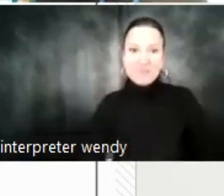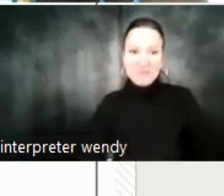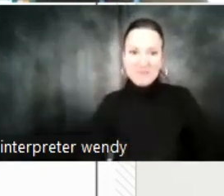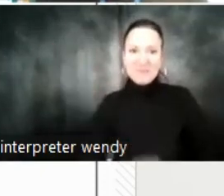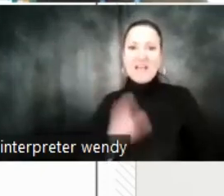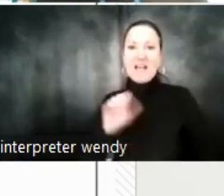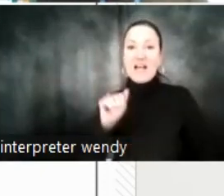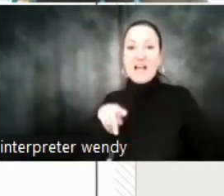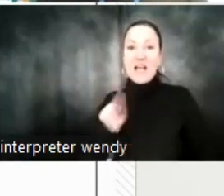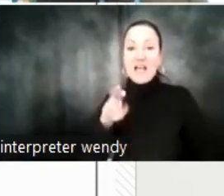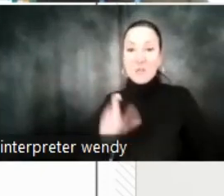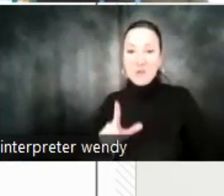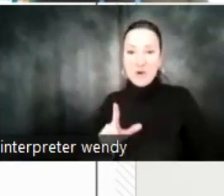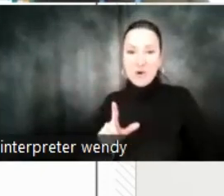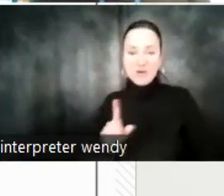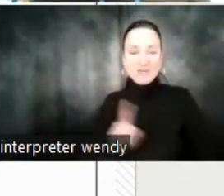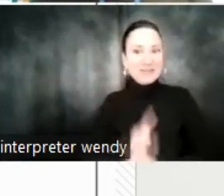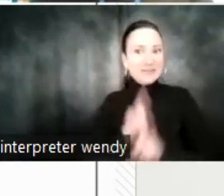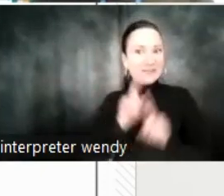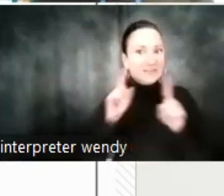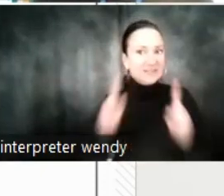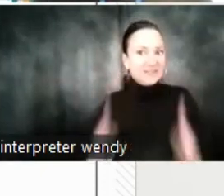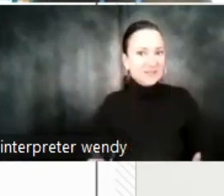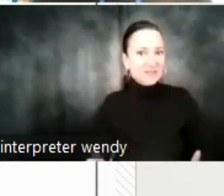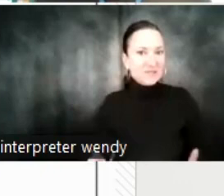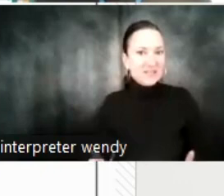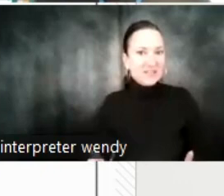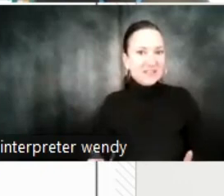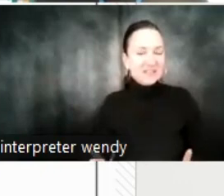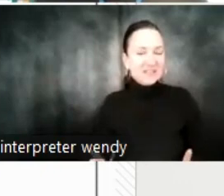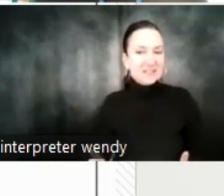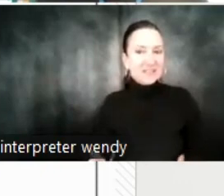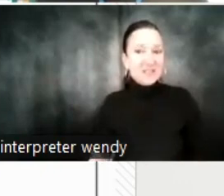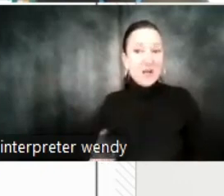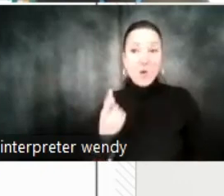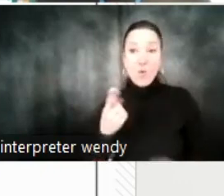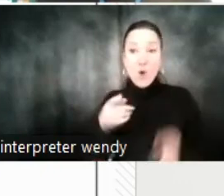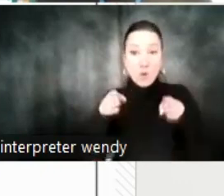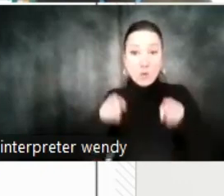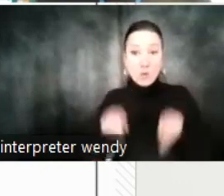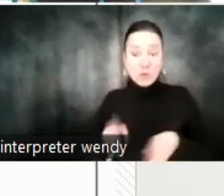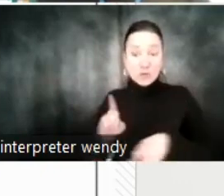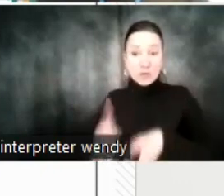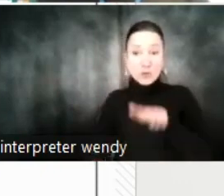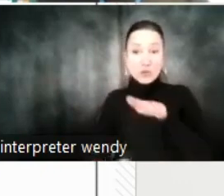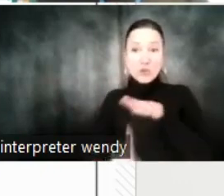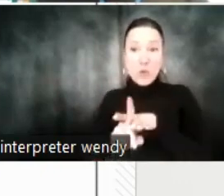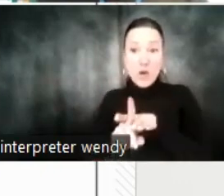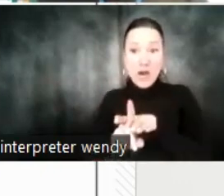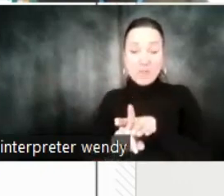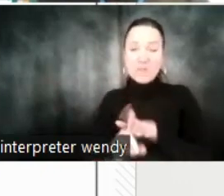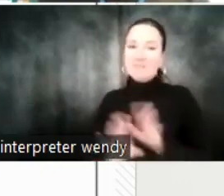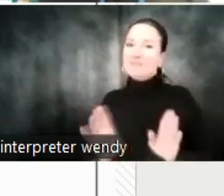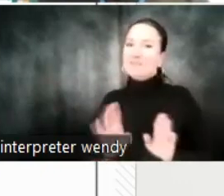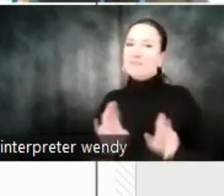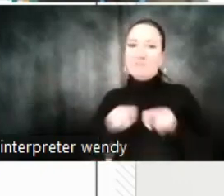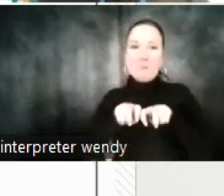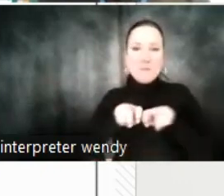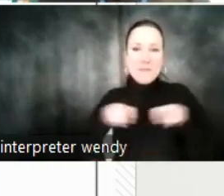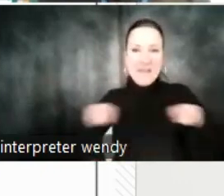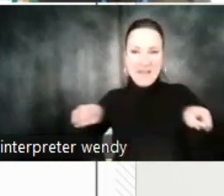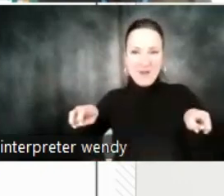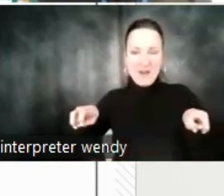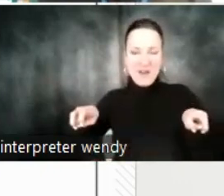in April. And this one's a little different. Instead of talking to a person about their job, we're going to have a discussion, panel discussion